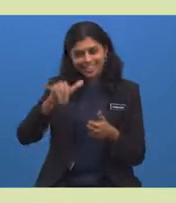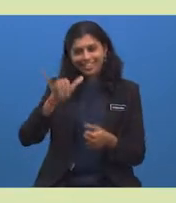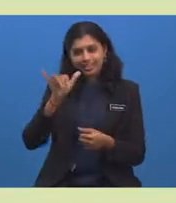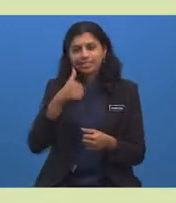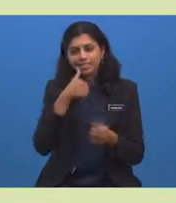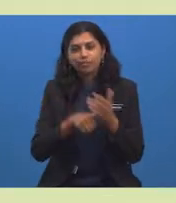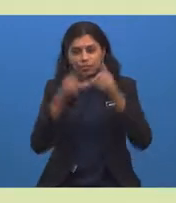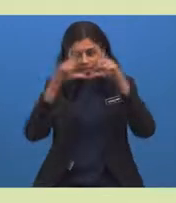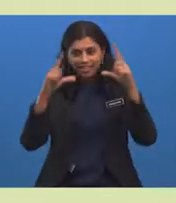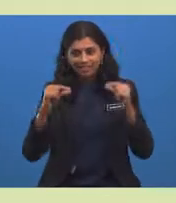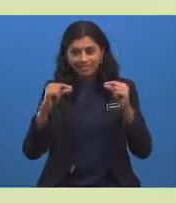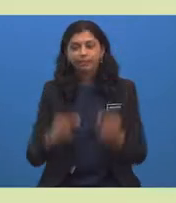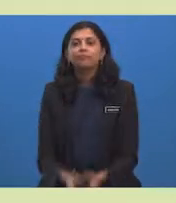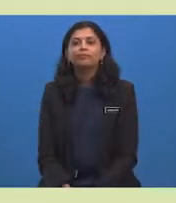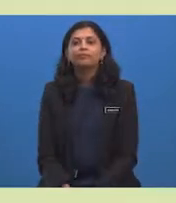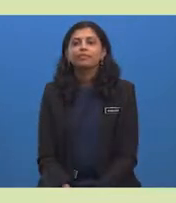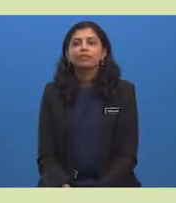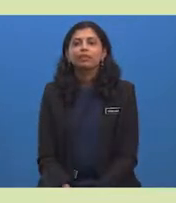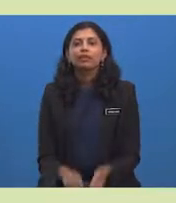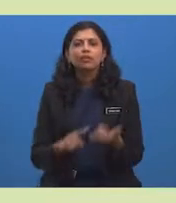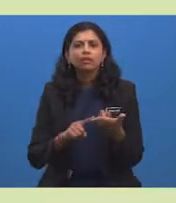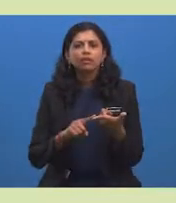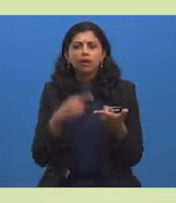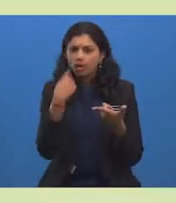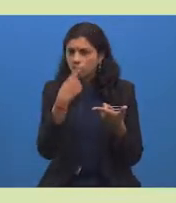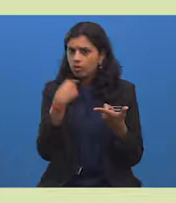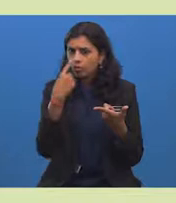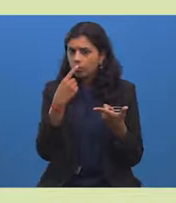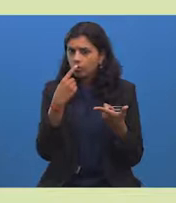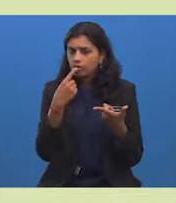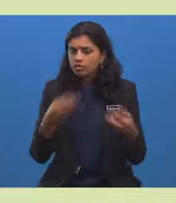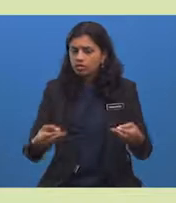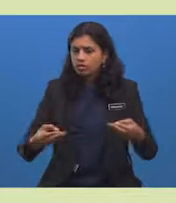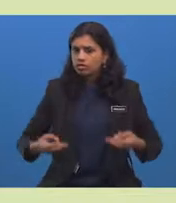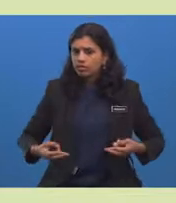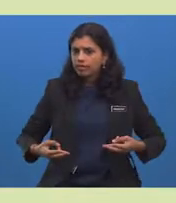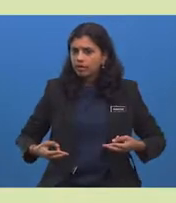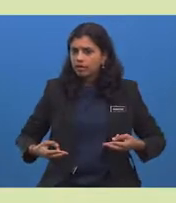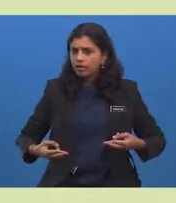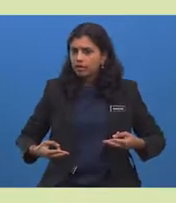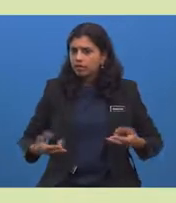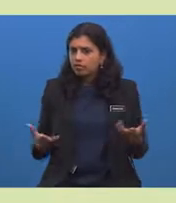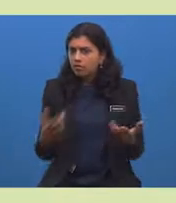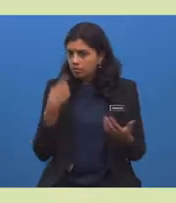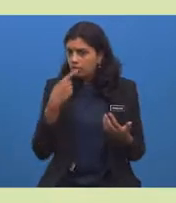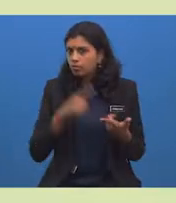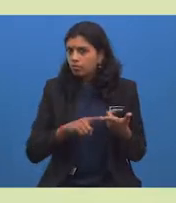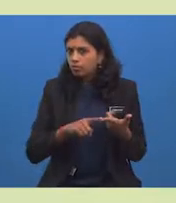did Yes, Who is the receiver of the postcard?